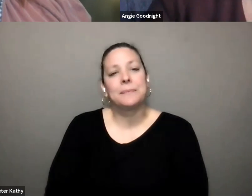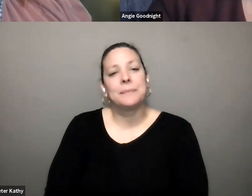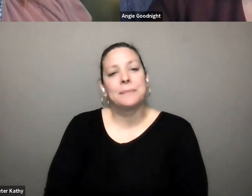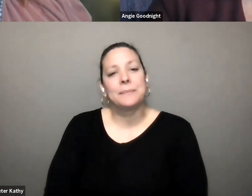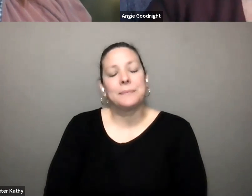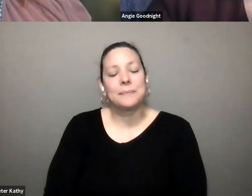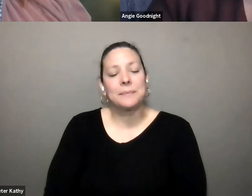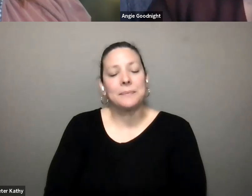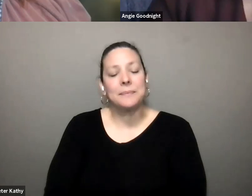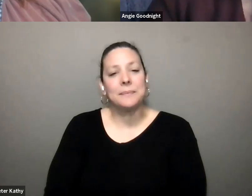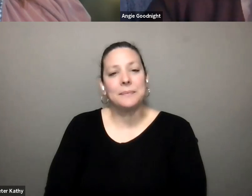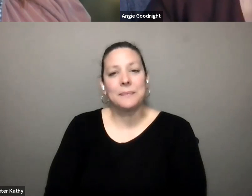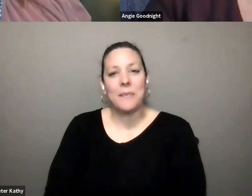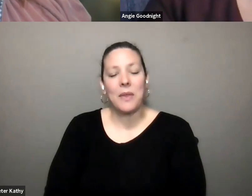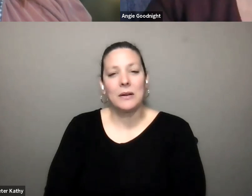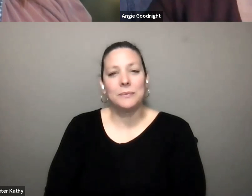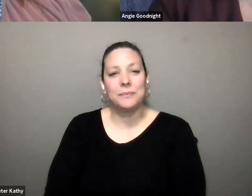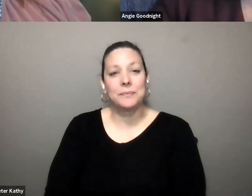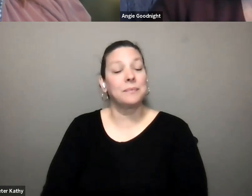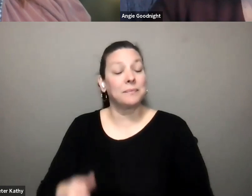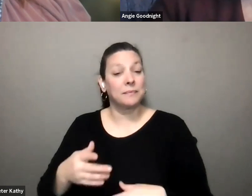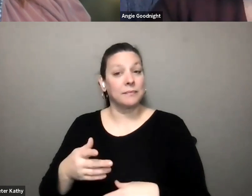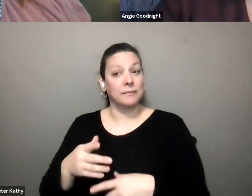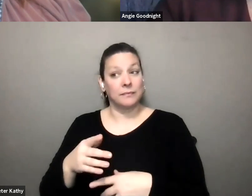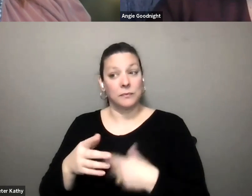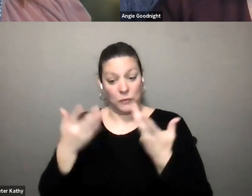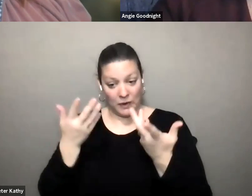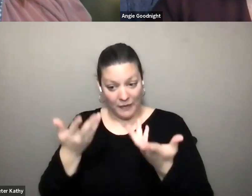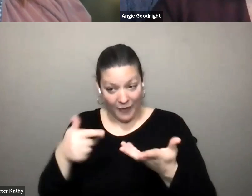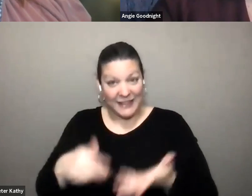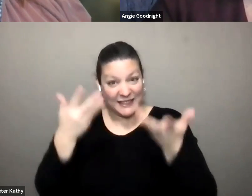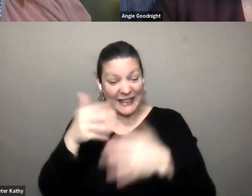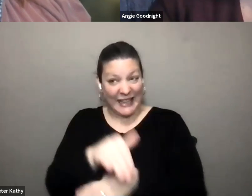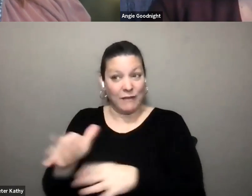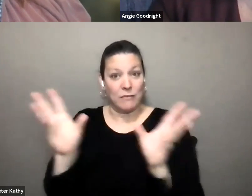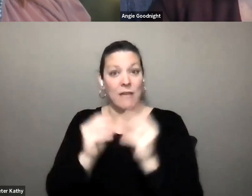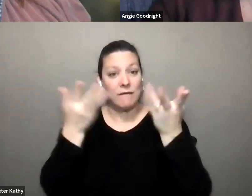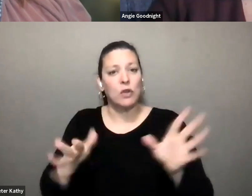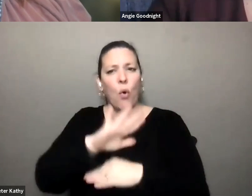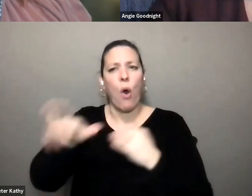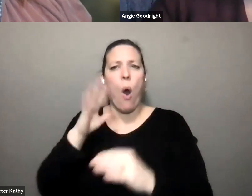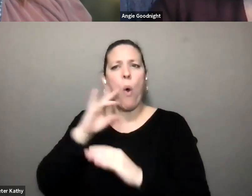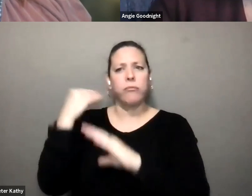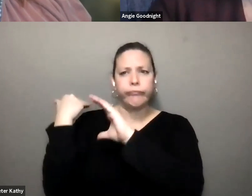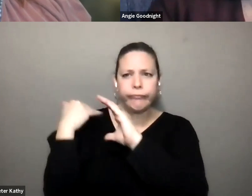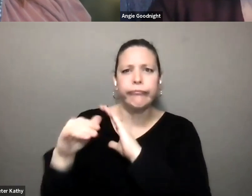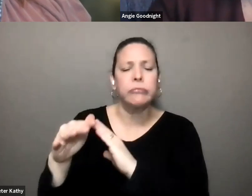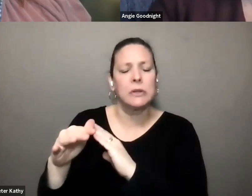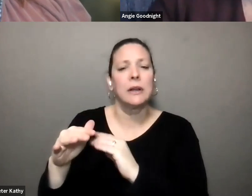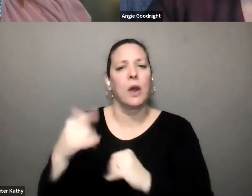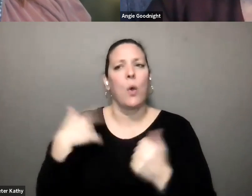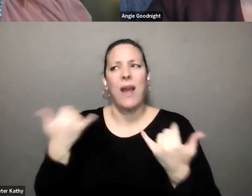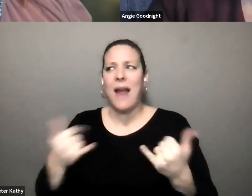um after this after we we have this this evening everybody's going to receive an email we have a call for